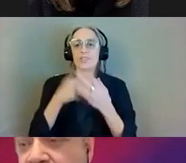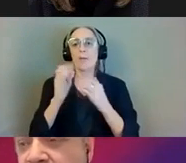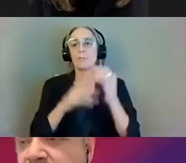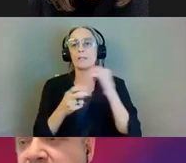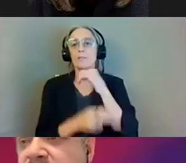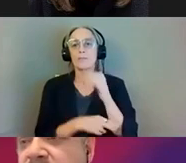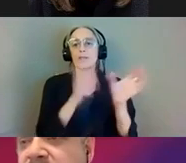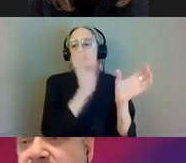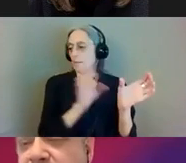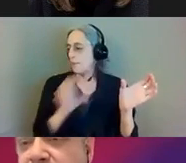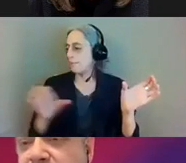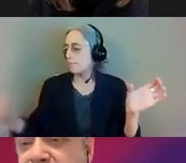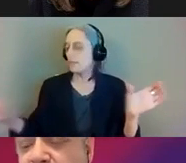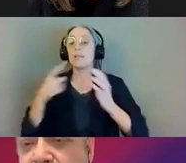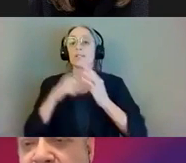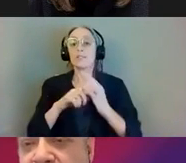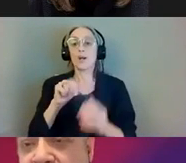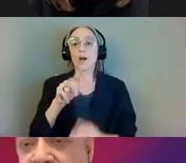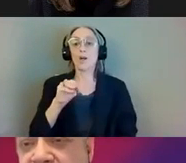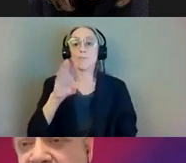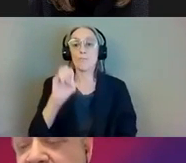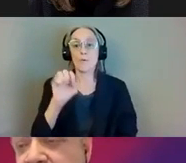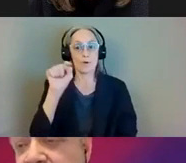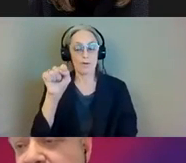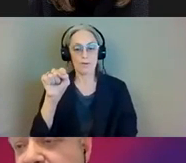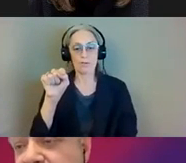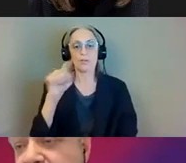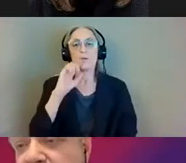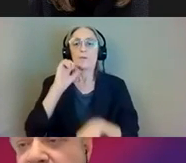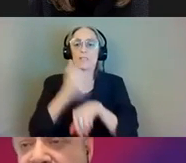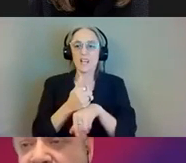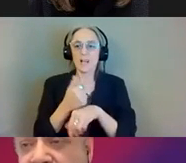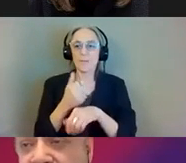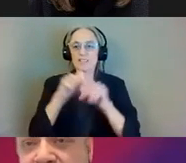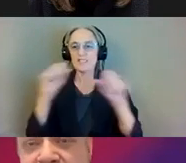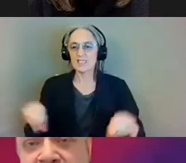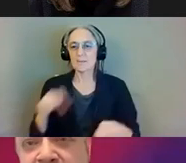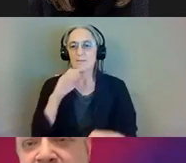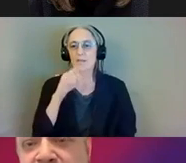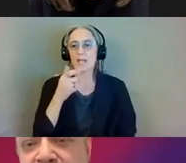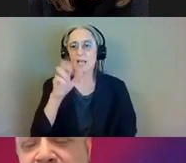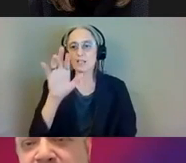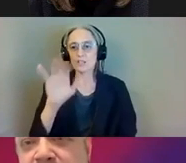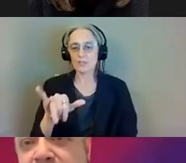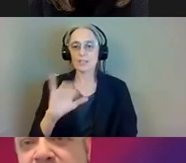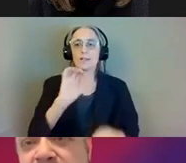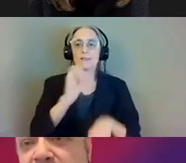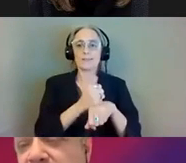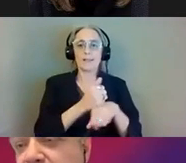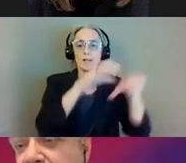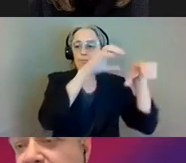at ardmore uh with that's where we'll put the gantry system together and start building the spans um